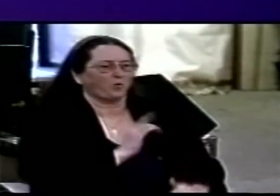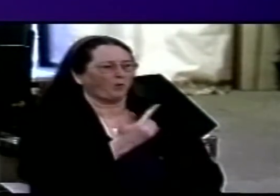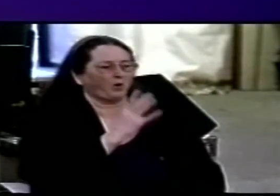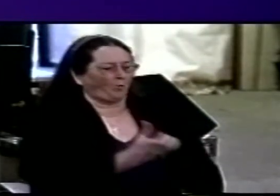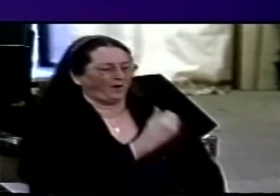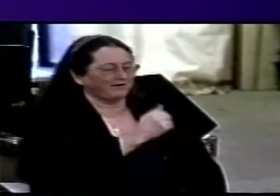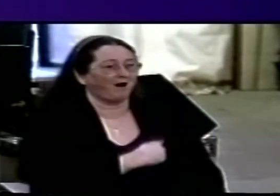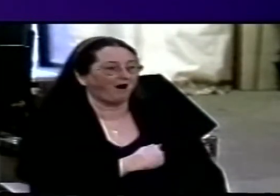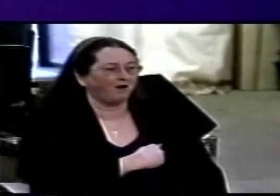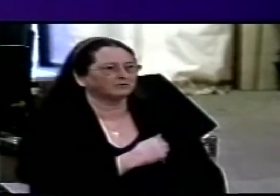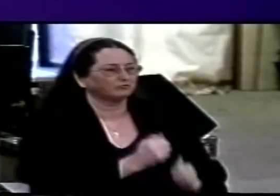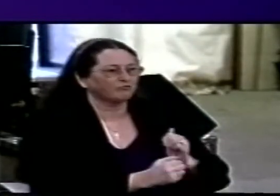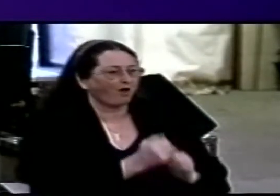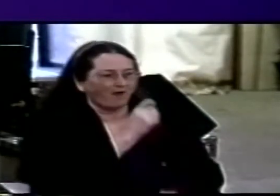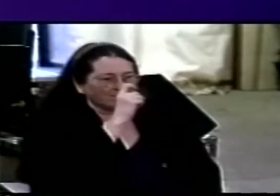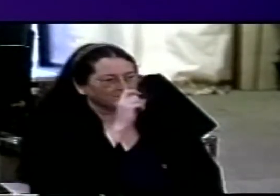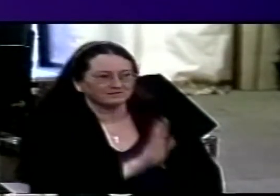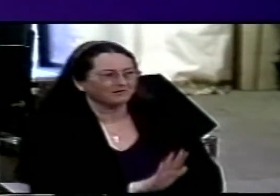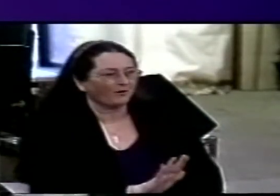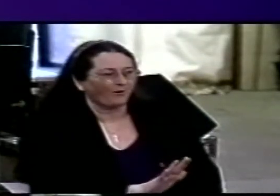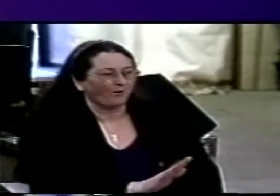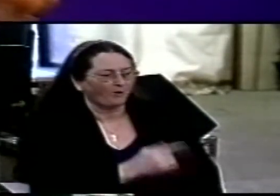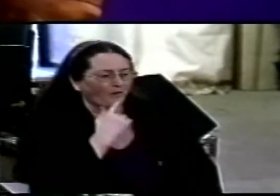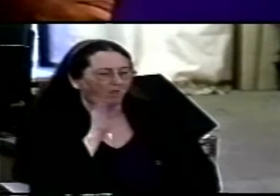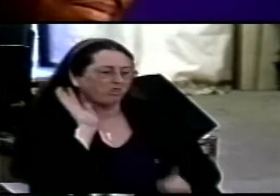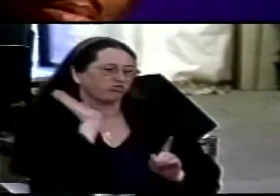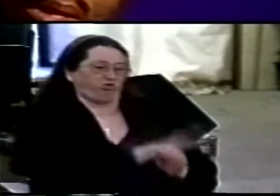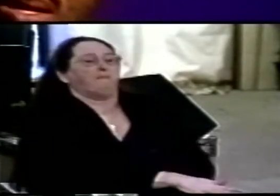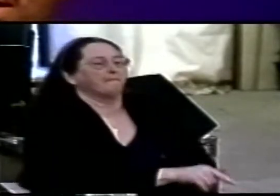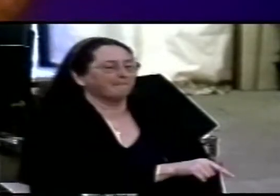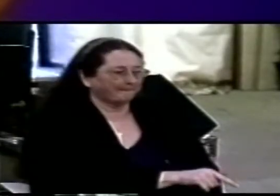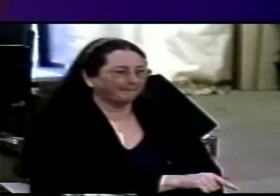of our brother or sister it's to bash them